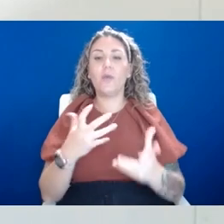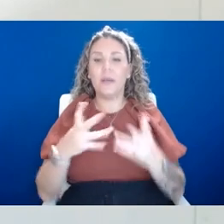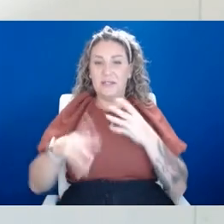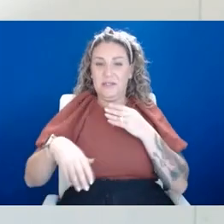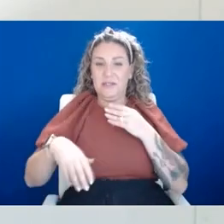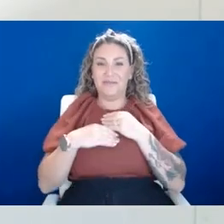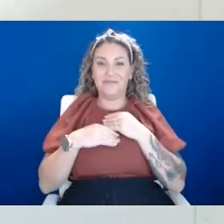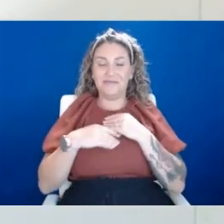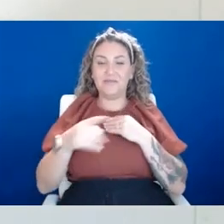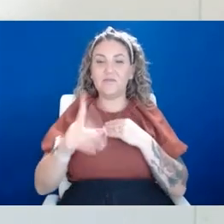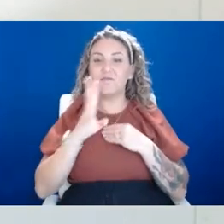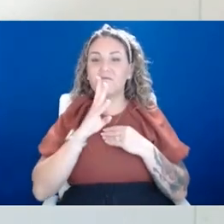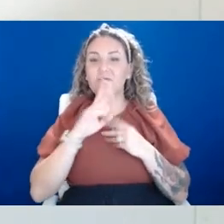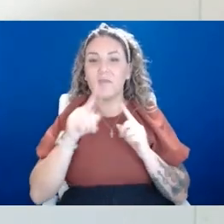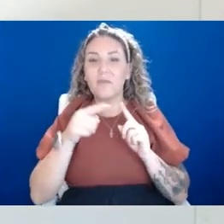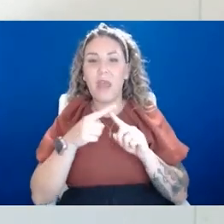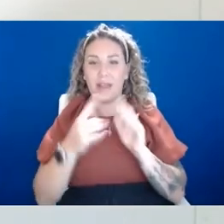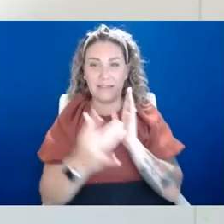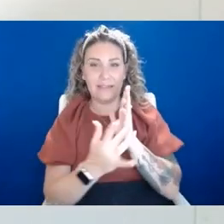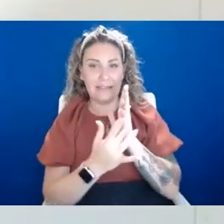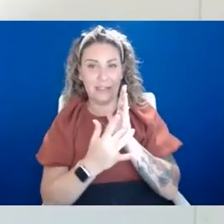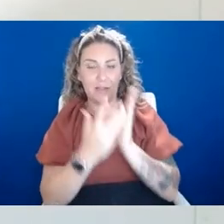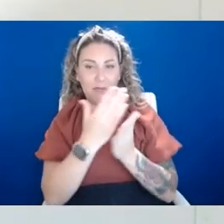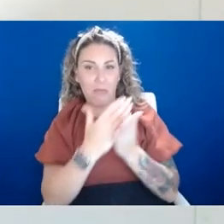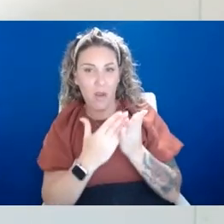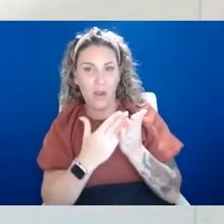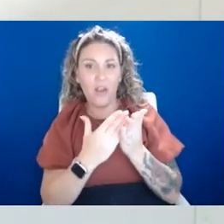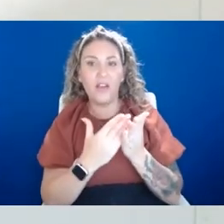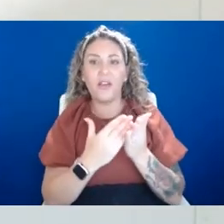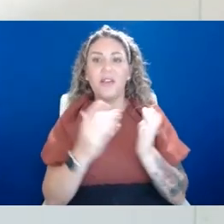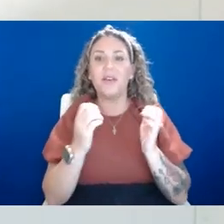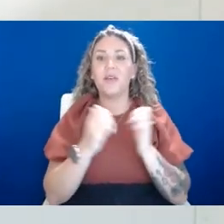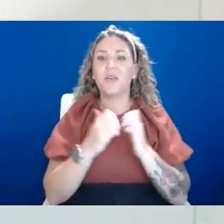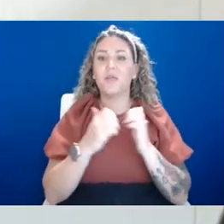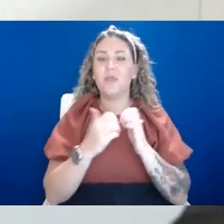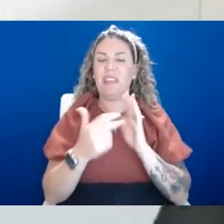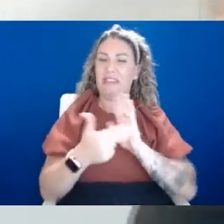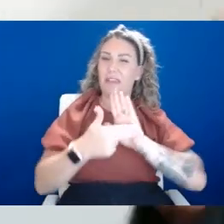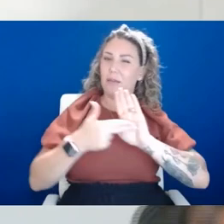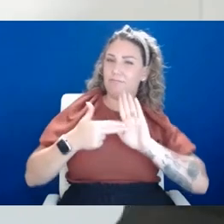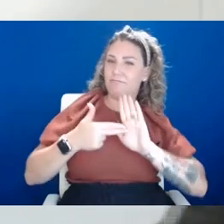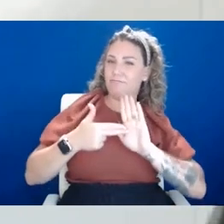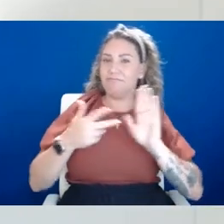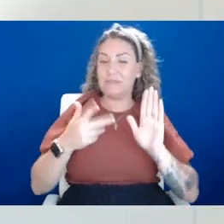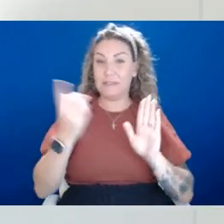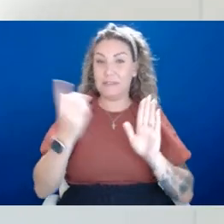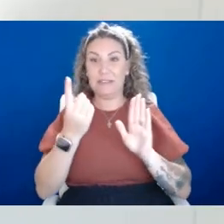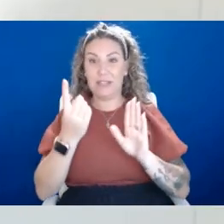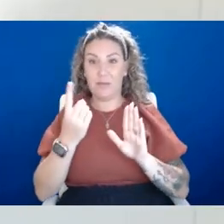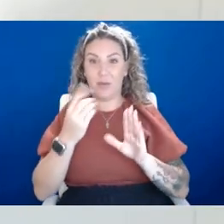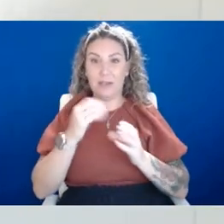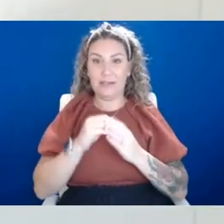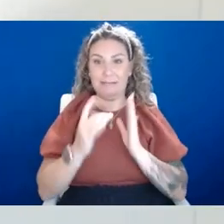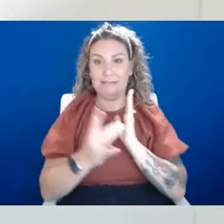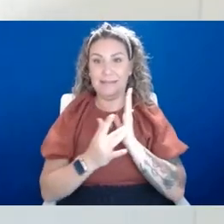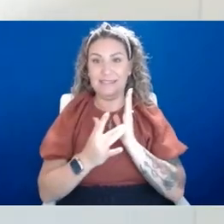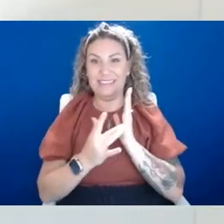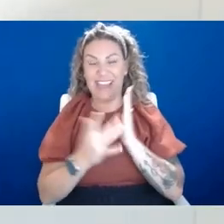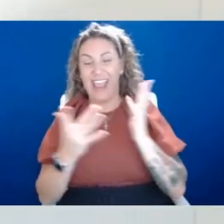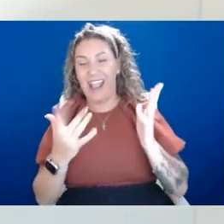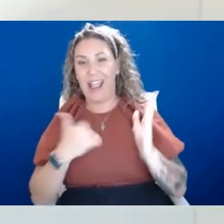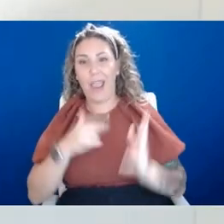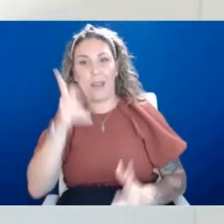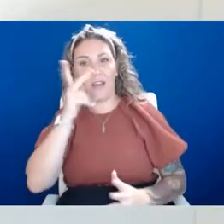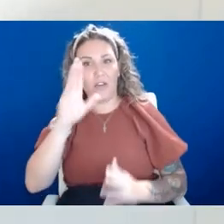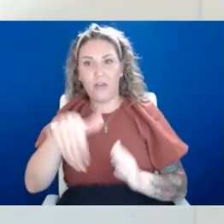uh, talked about on the technological aspect, uh, of, like stigma, cause as someone who is in the tech space, this is something that I hear all the time,